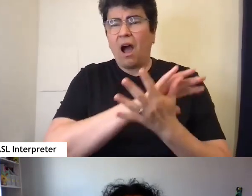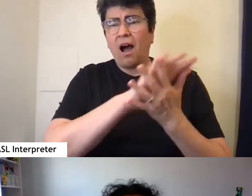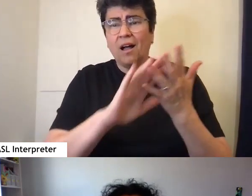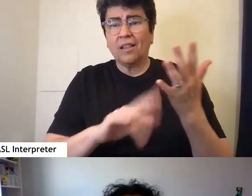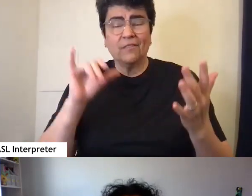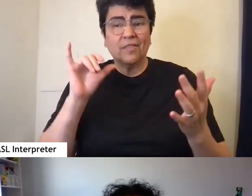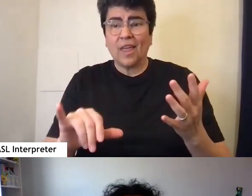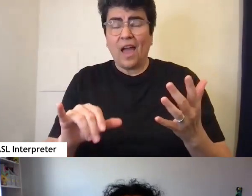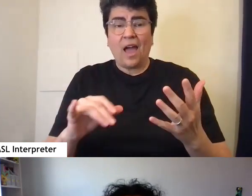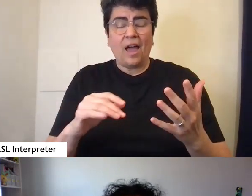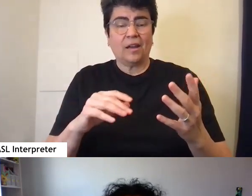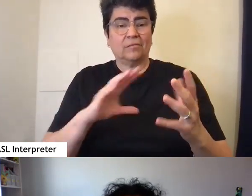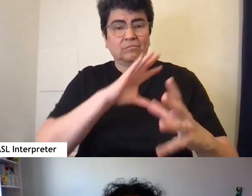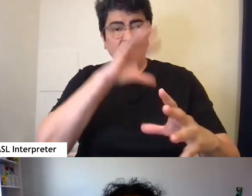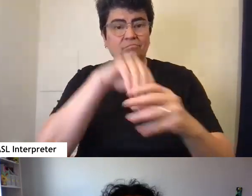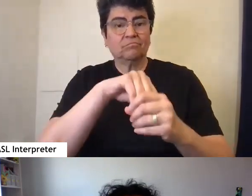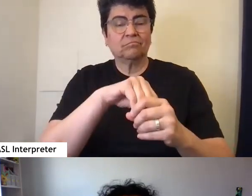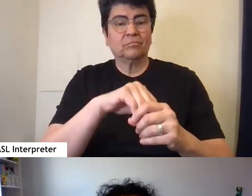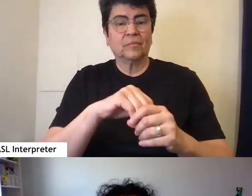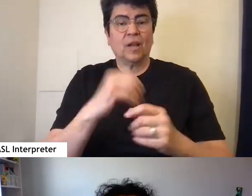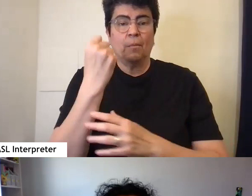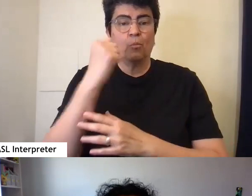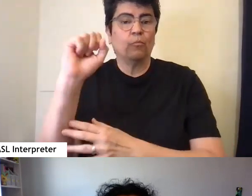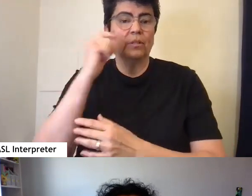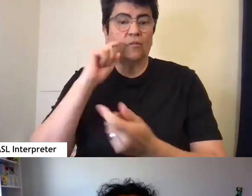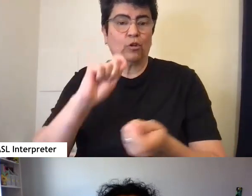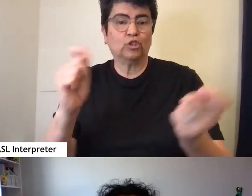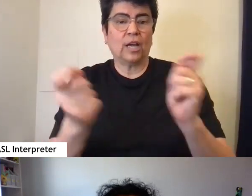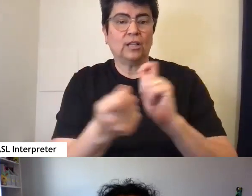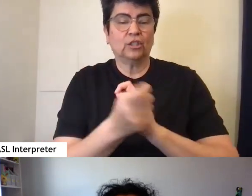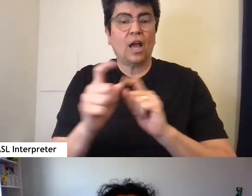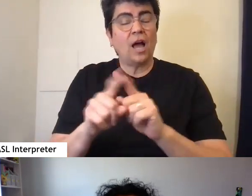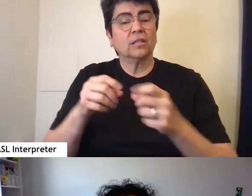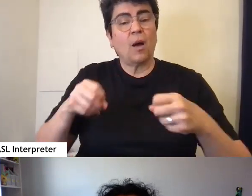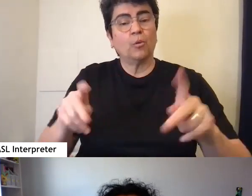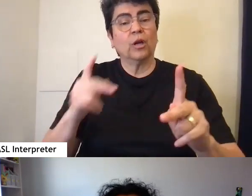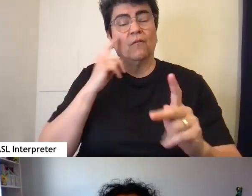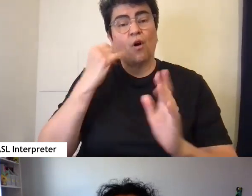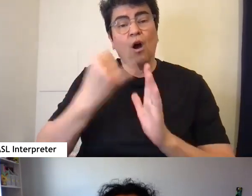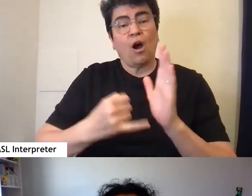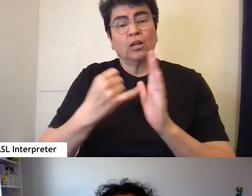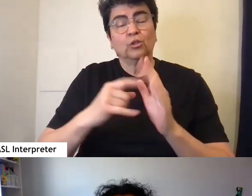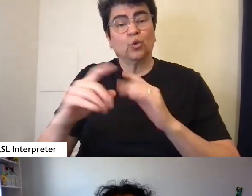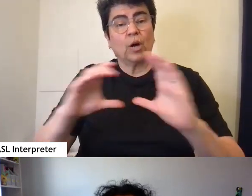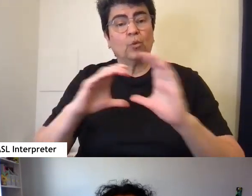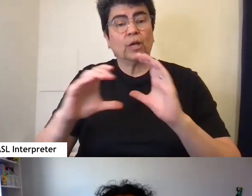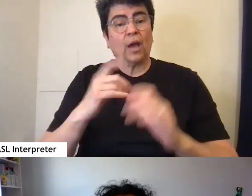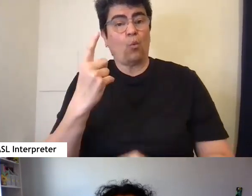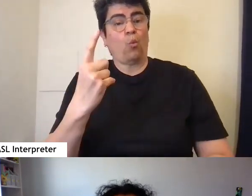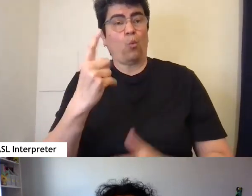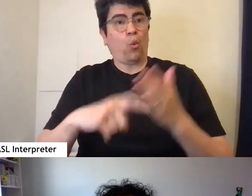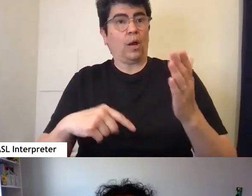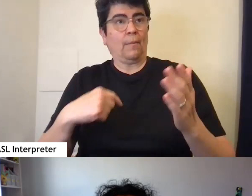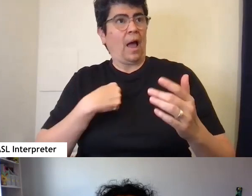contextualized within movements for change as the opportunity for art to communicate. What am I feeling?